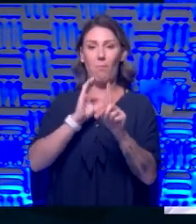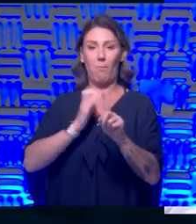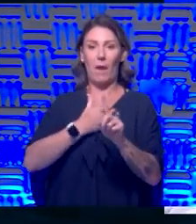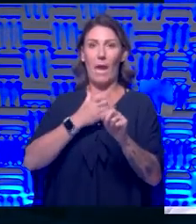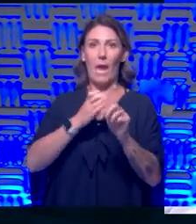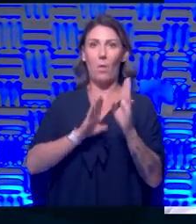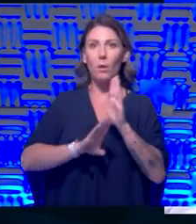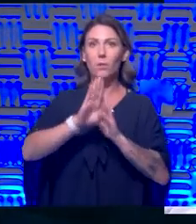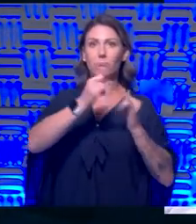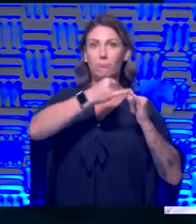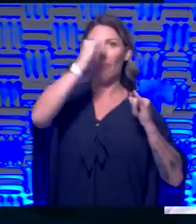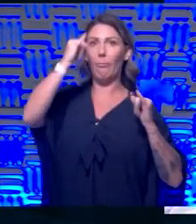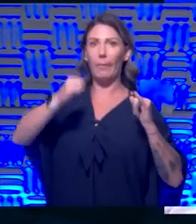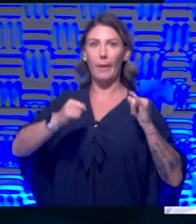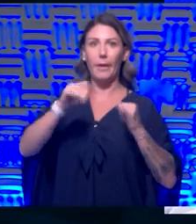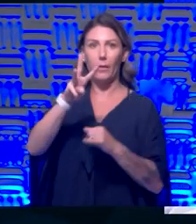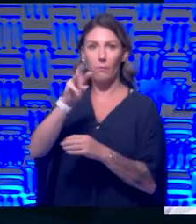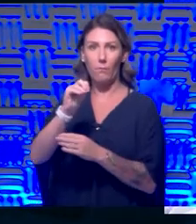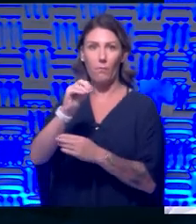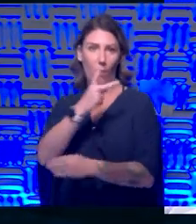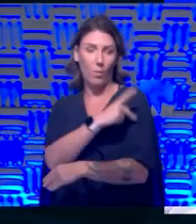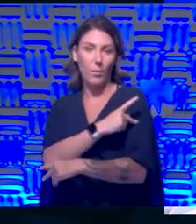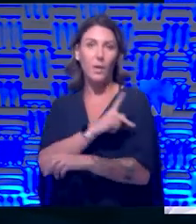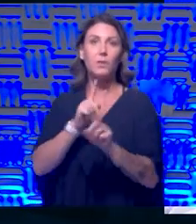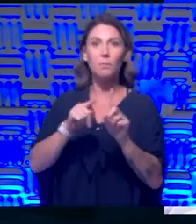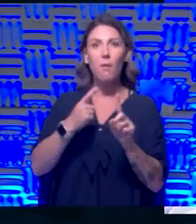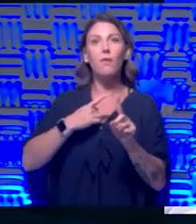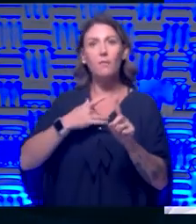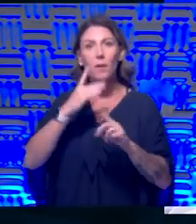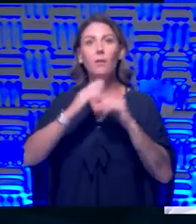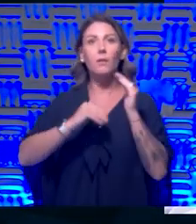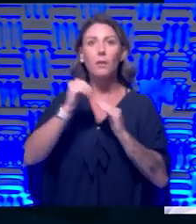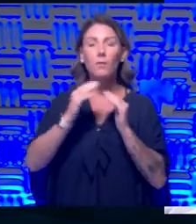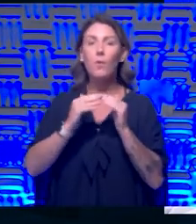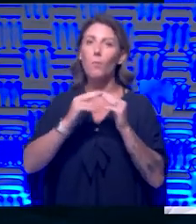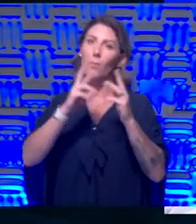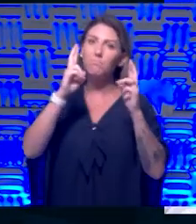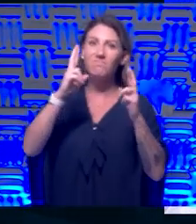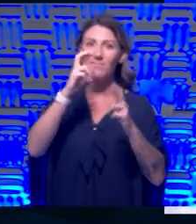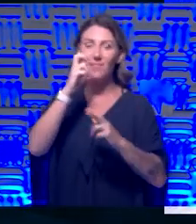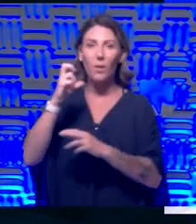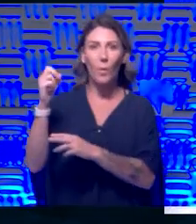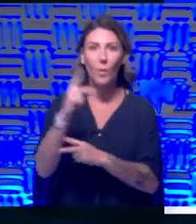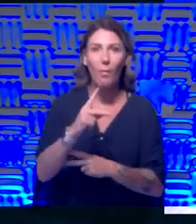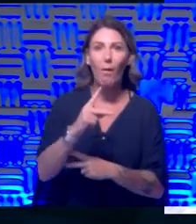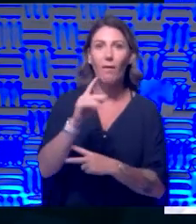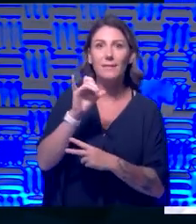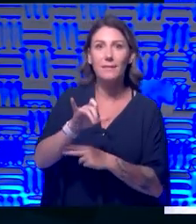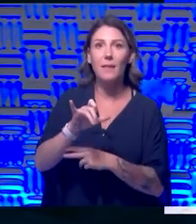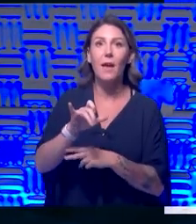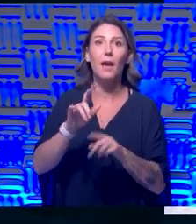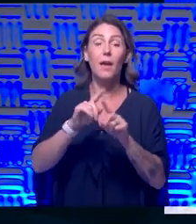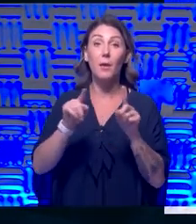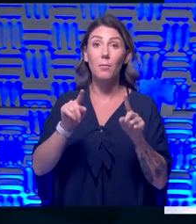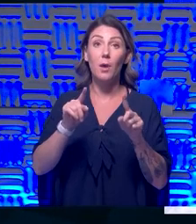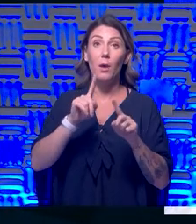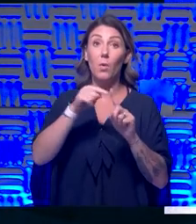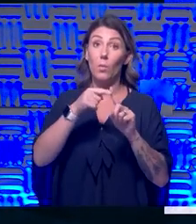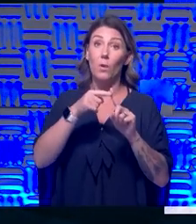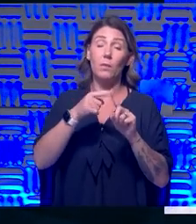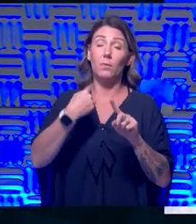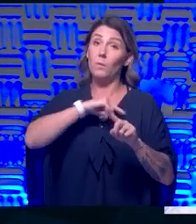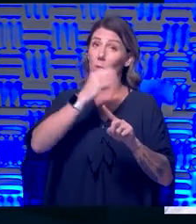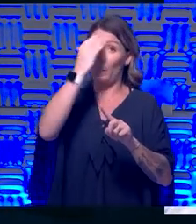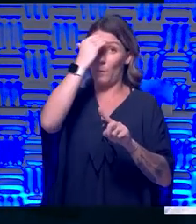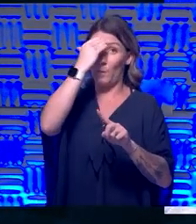I feel comfortable saying that I don't think we're getting back to that level, but I, we've long held that once society reopened and people